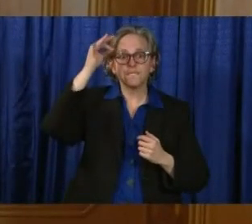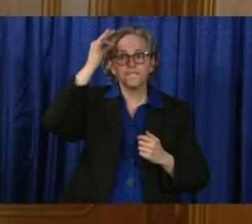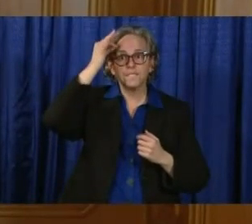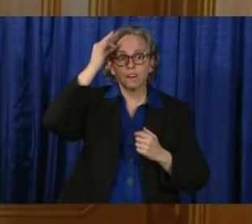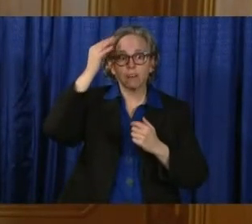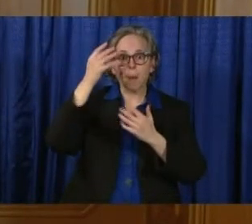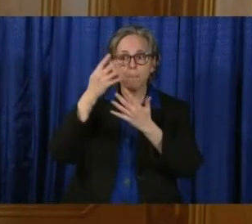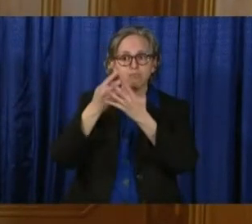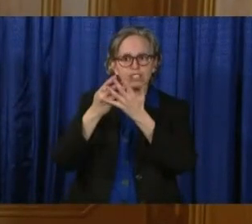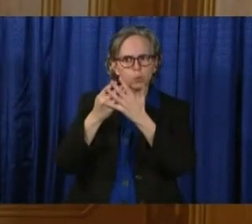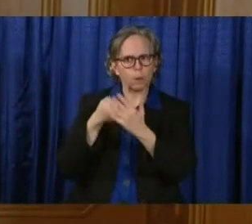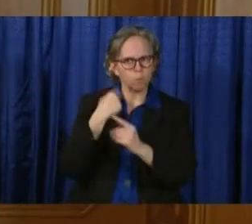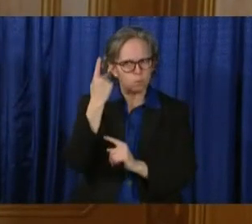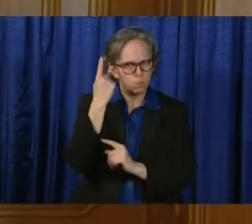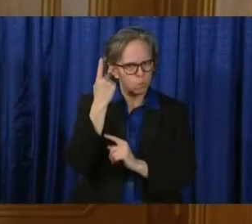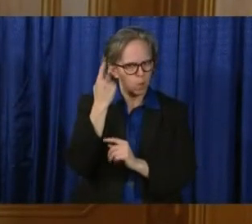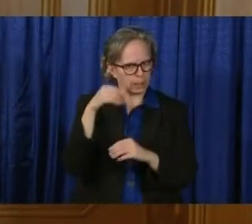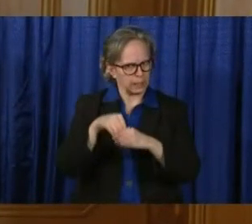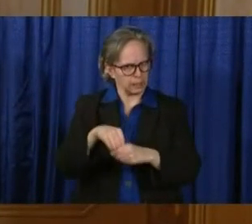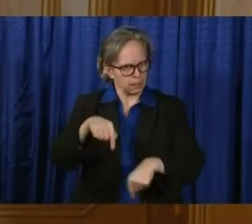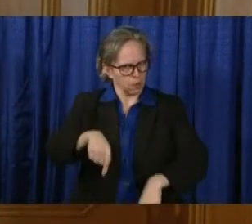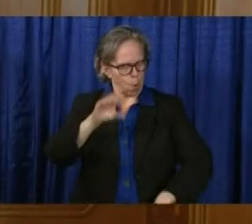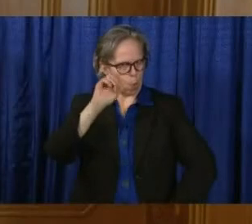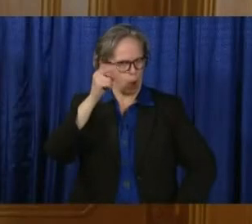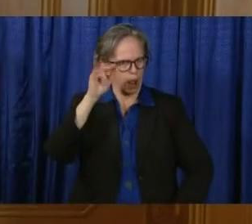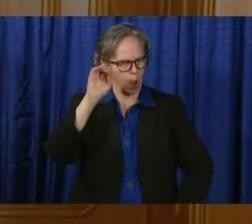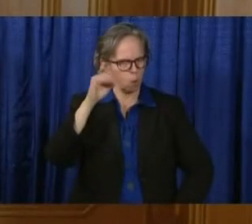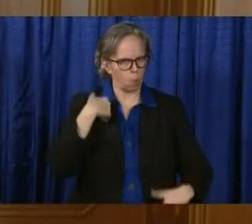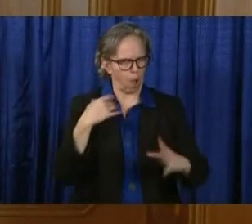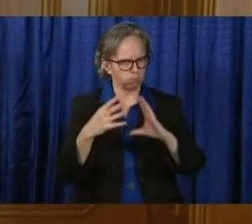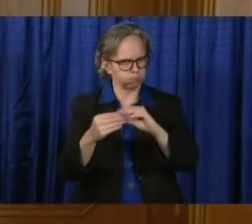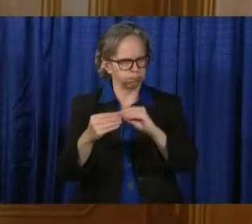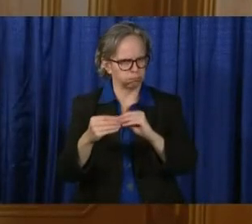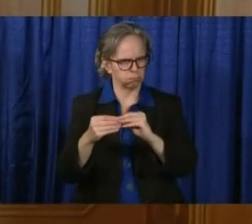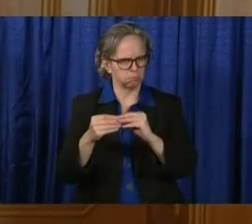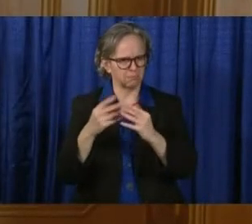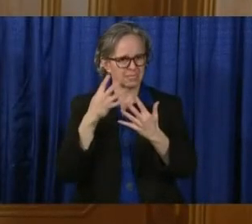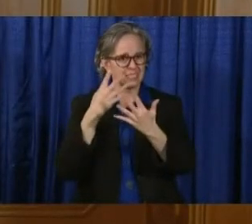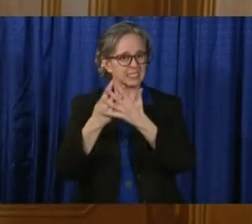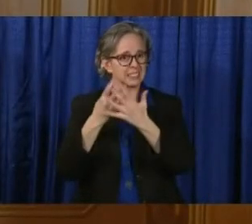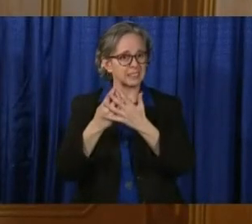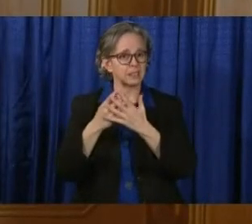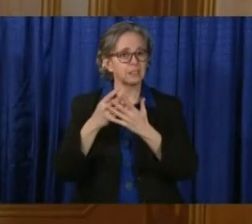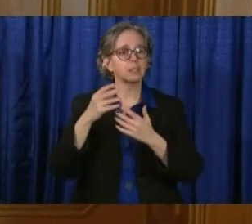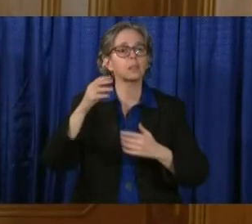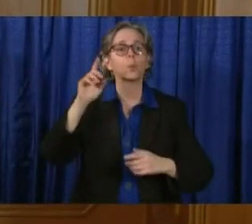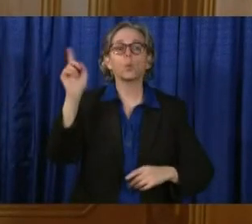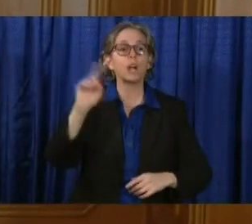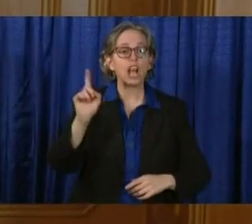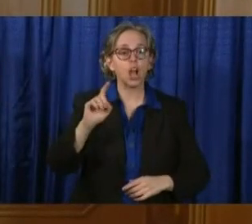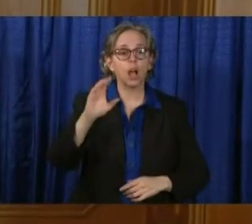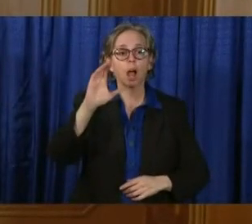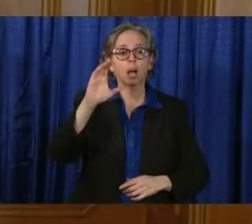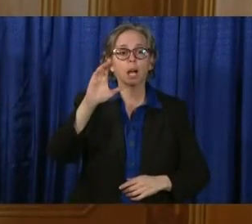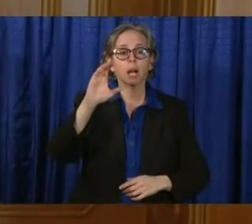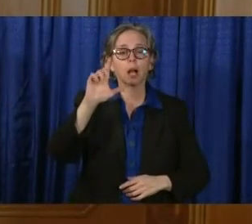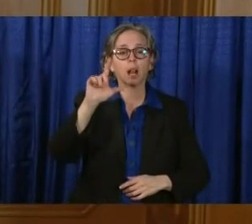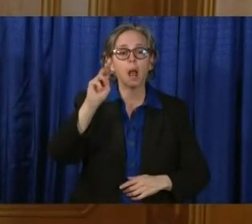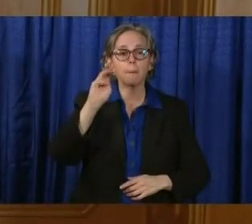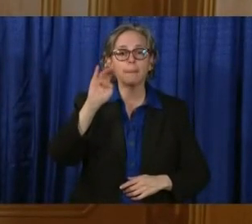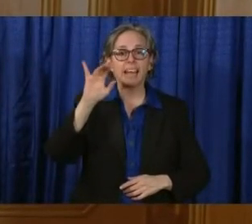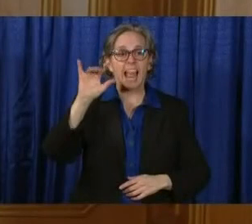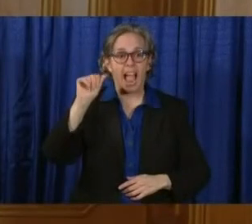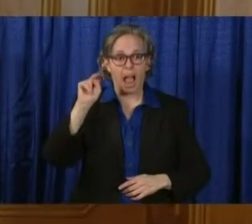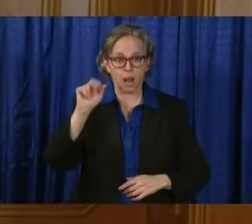This is a place called the Elkton Federal Correctional Institution. It is located in Columbiana County. It is a federal